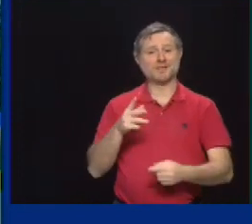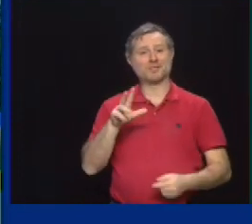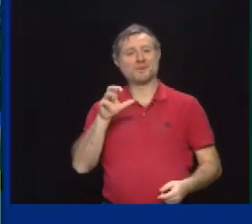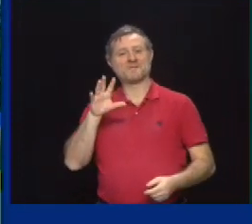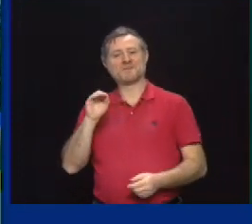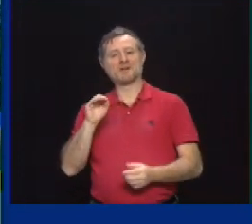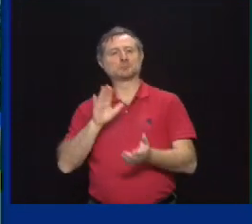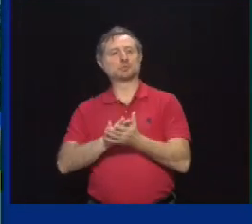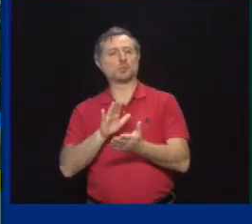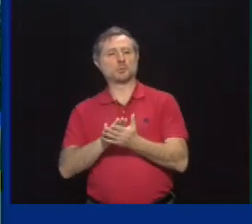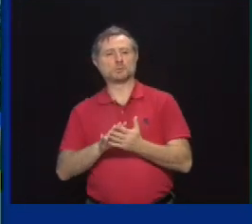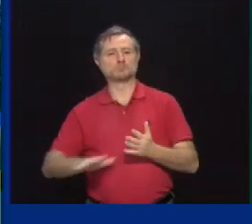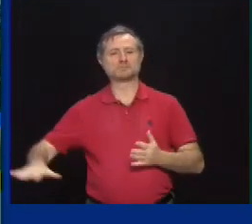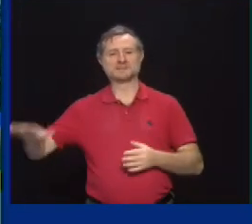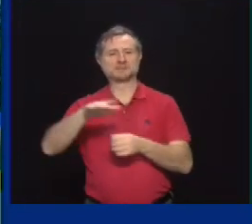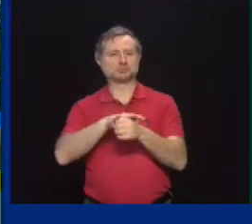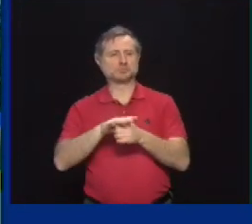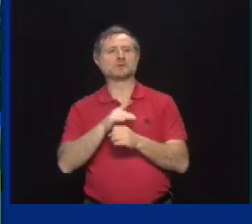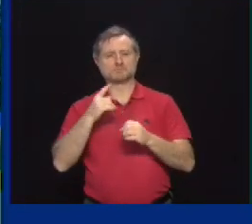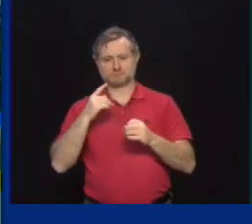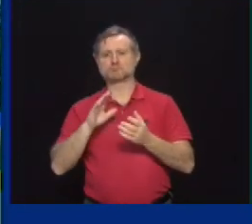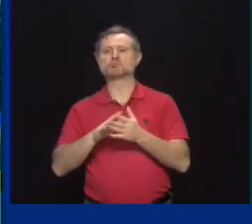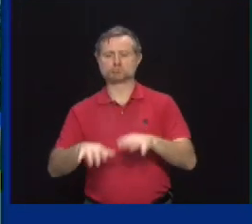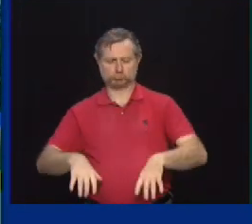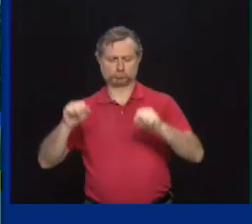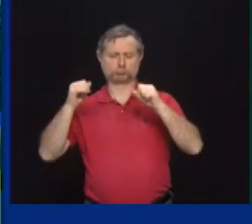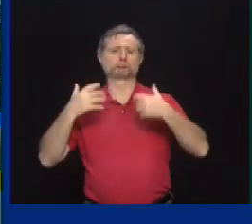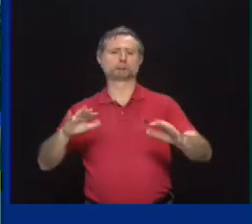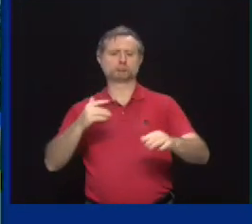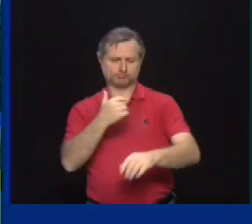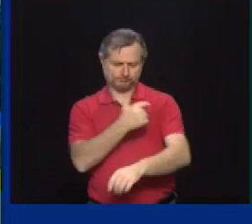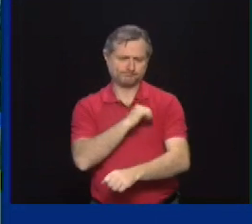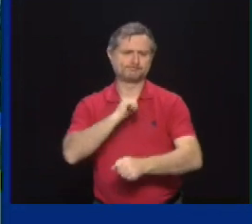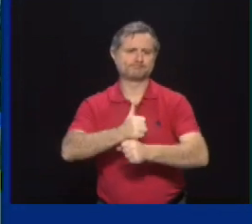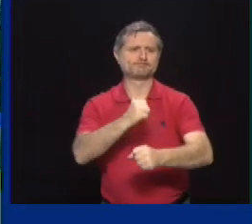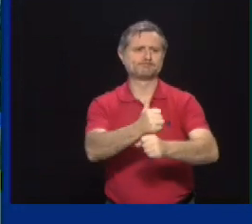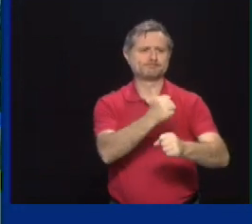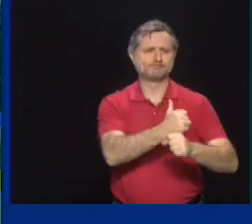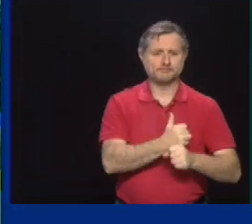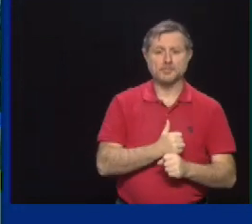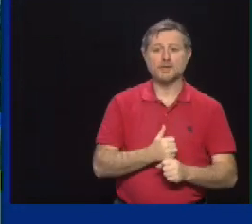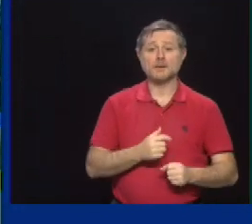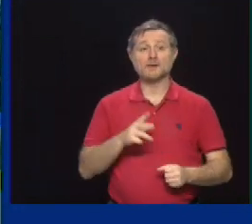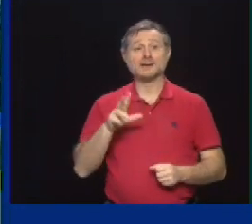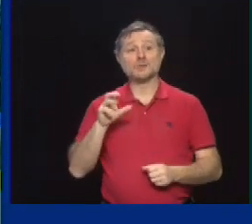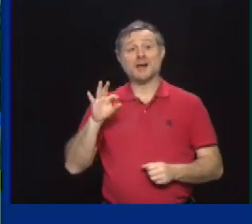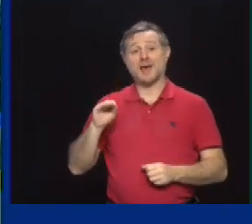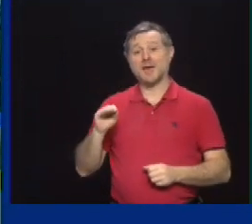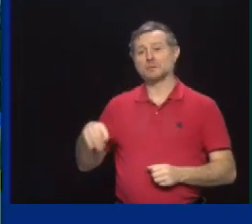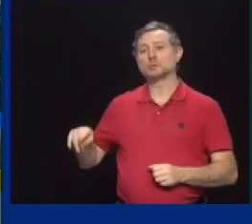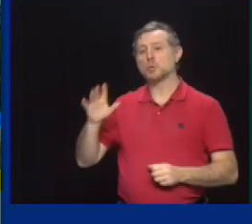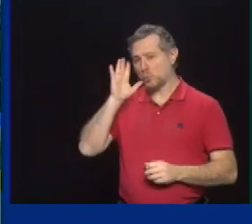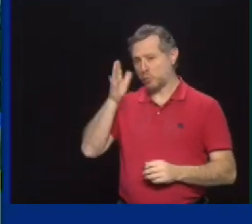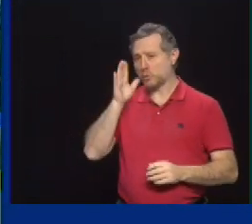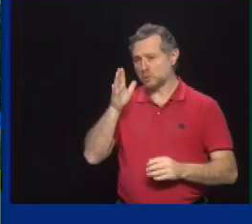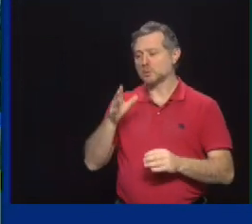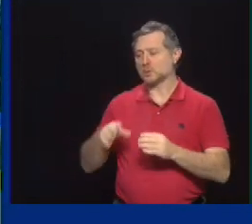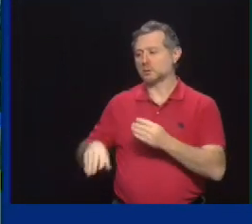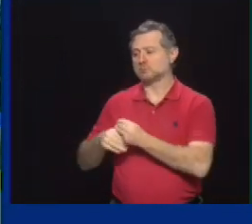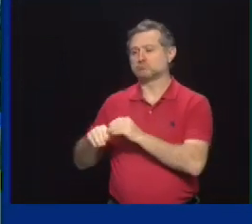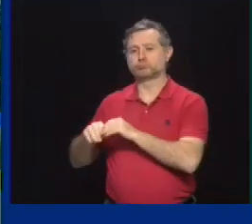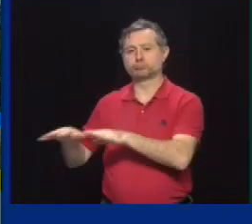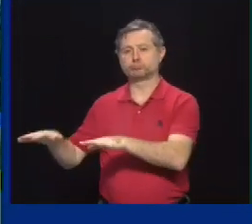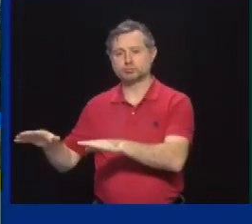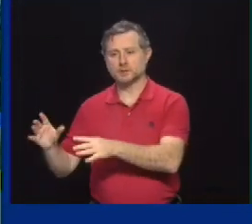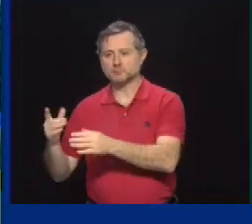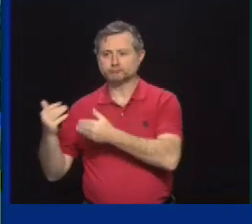to hold vaccination events. And on 390 thus far said they'll send out communications. So we have asked the school districts to tell